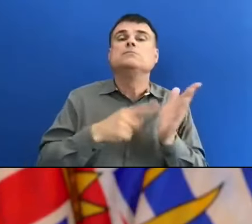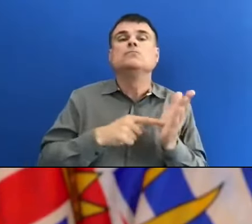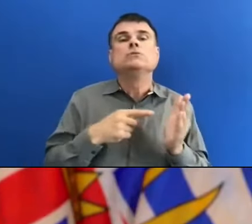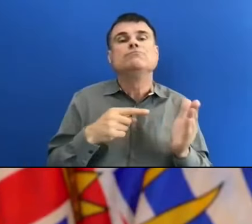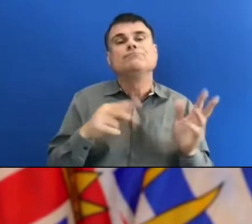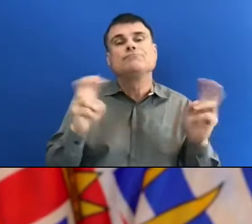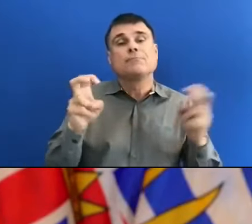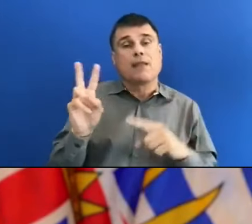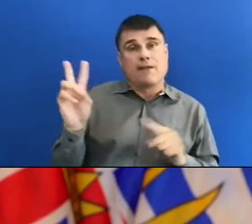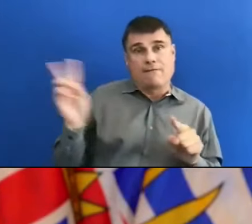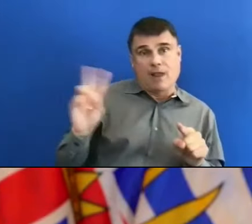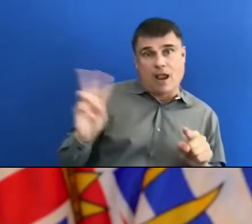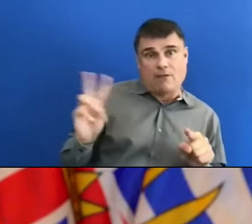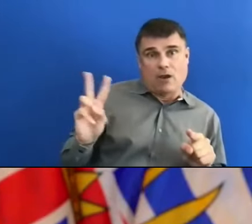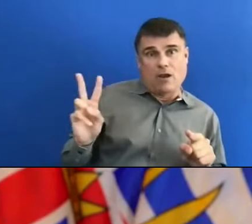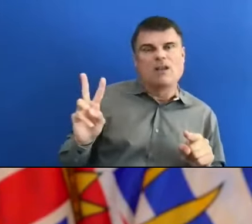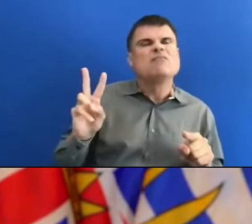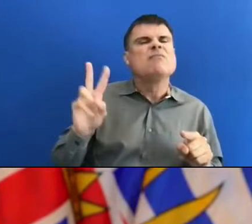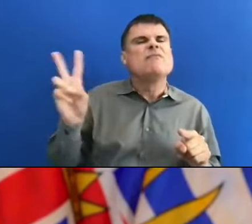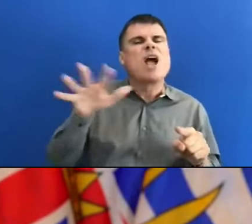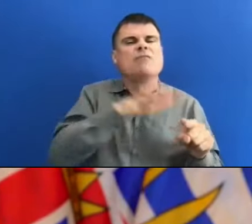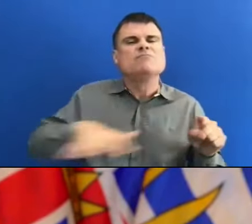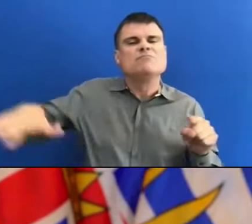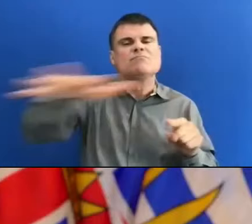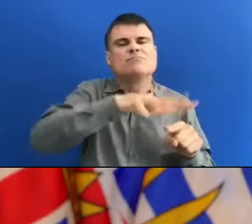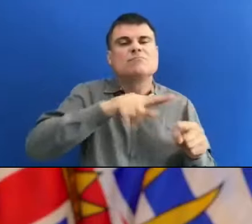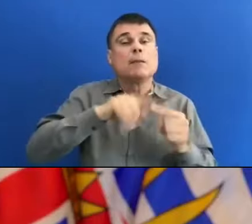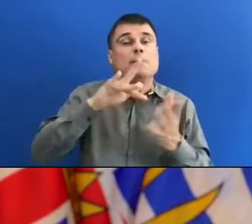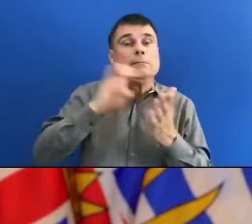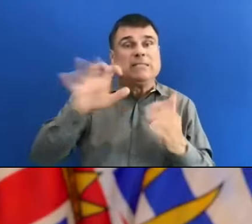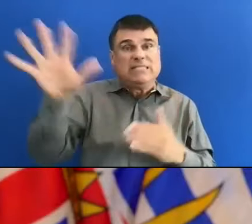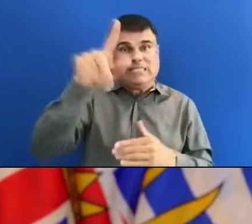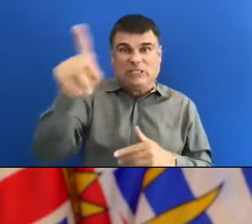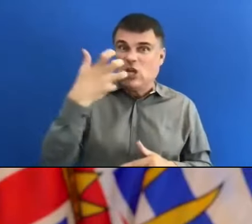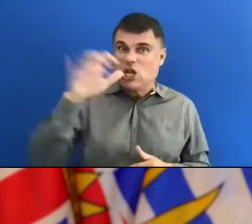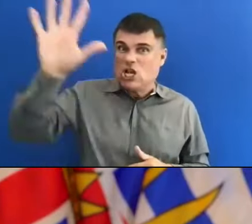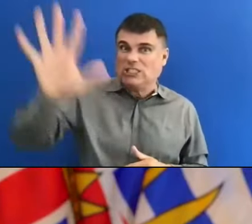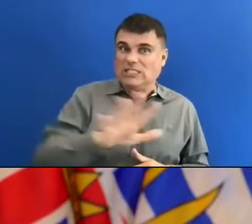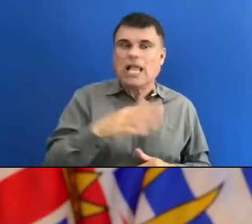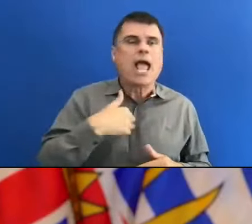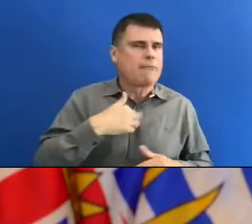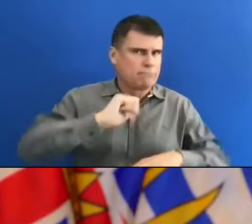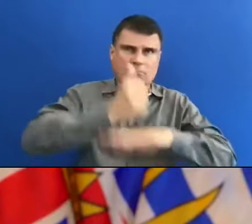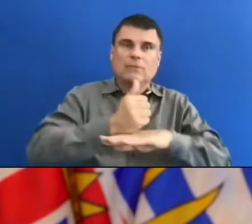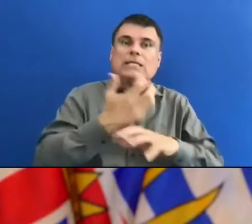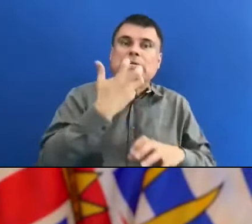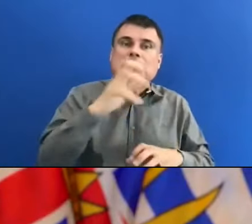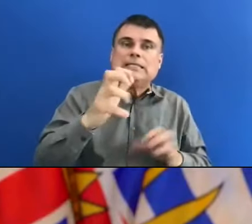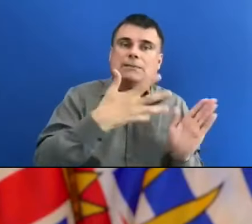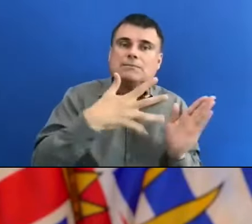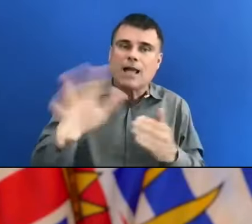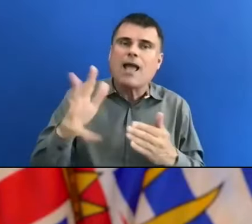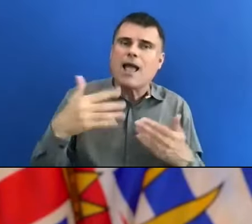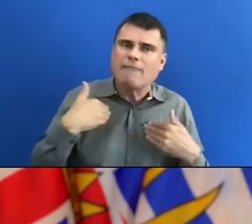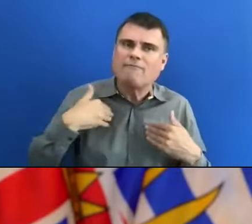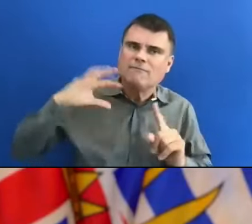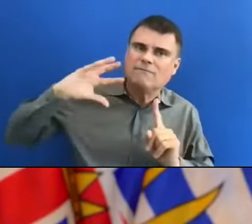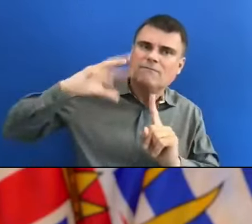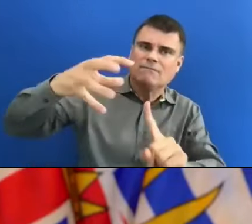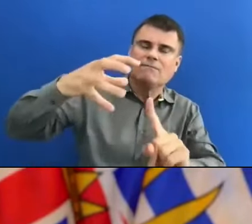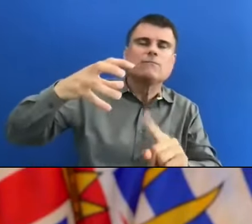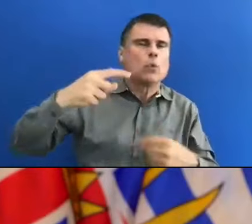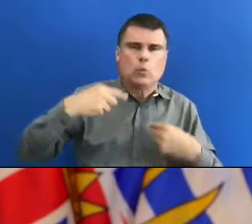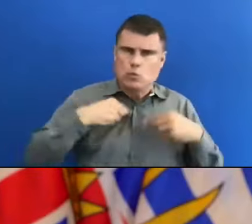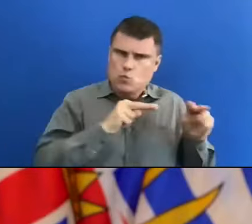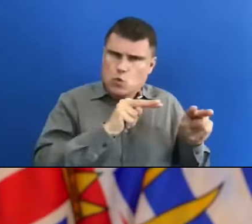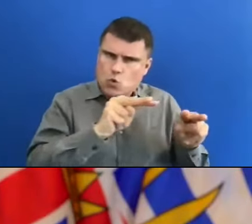and some parts of the interior but they are relevant and we monitor these impacts across the province and